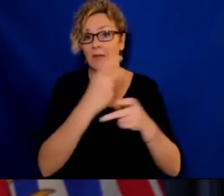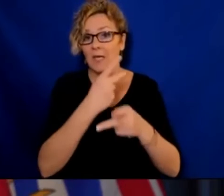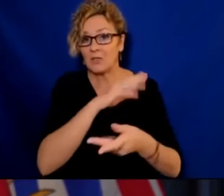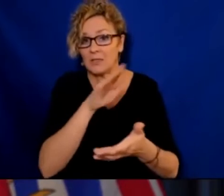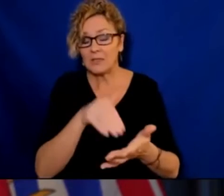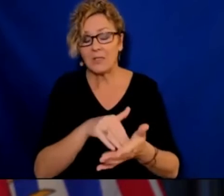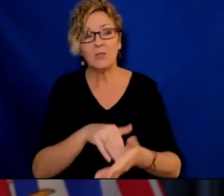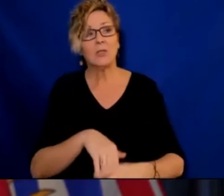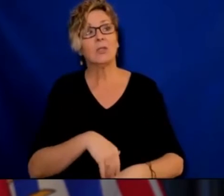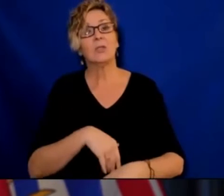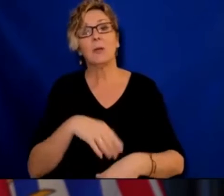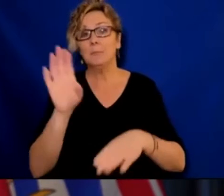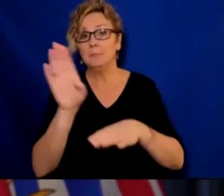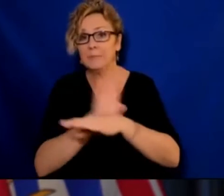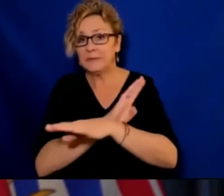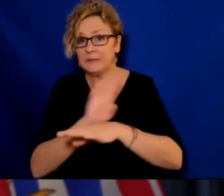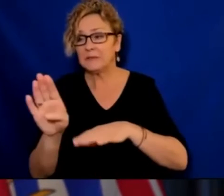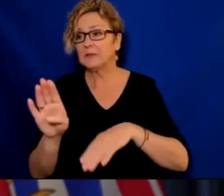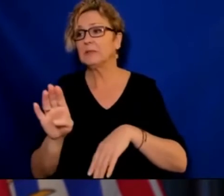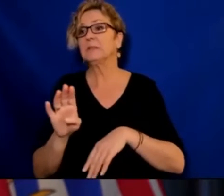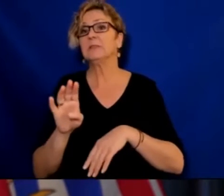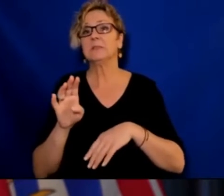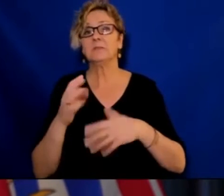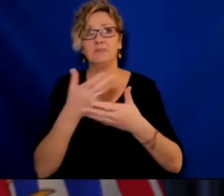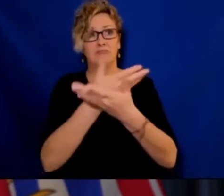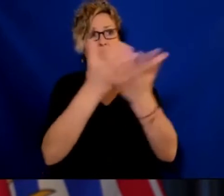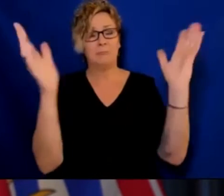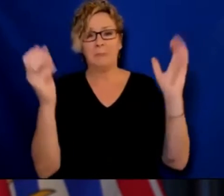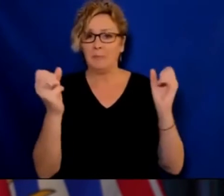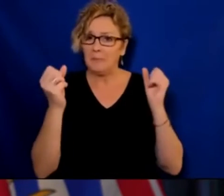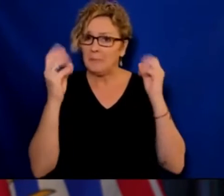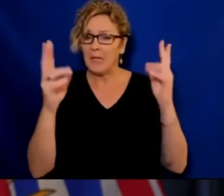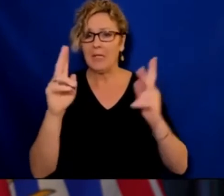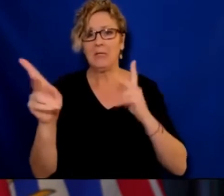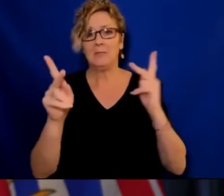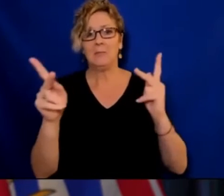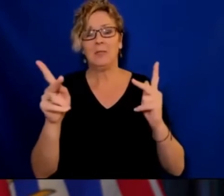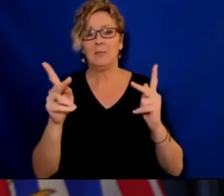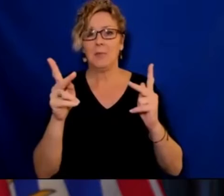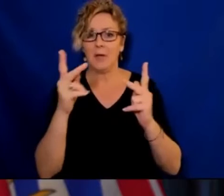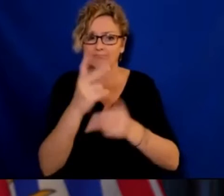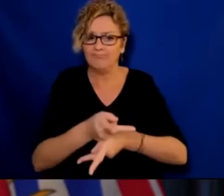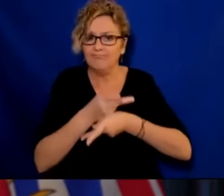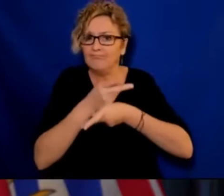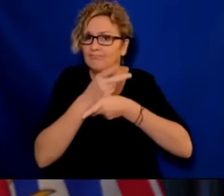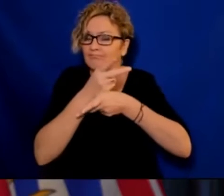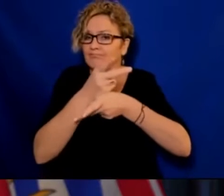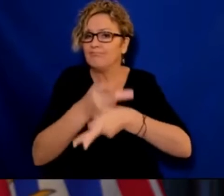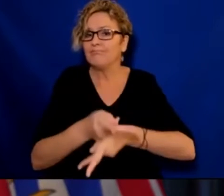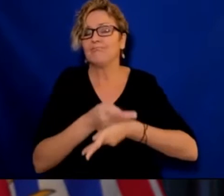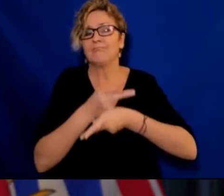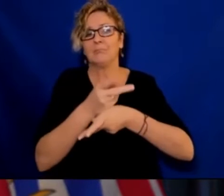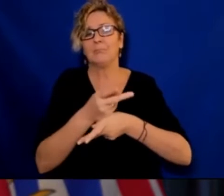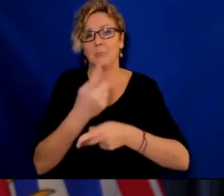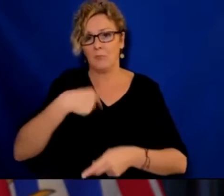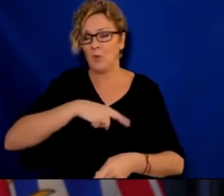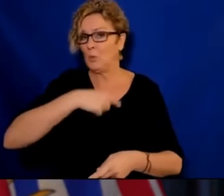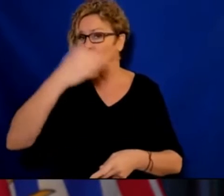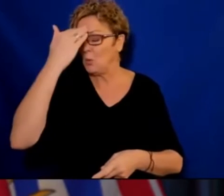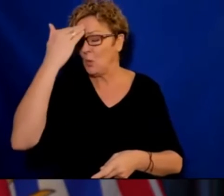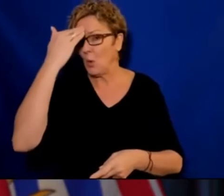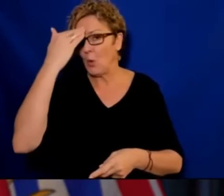all of us do that have a big collective impact. Things like staying home when we ill.